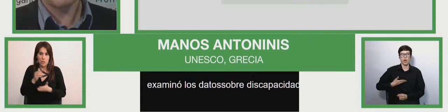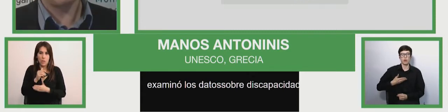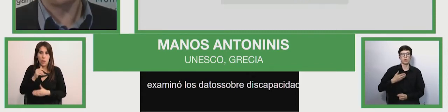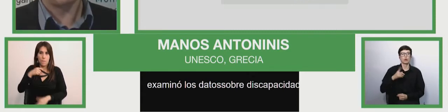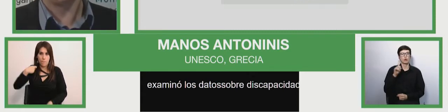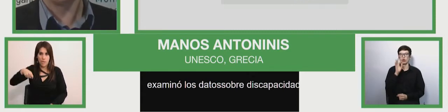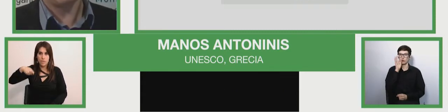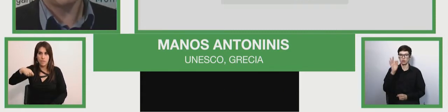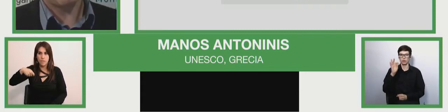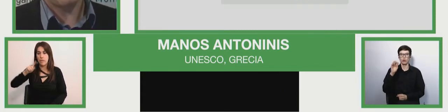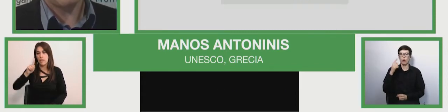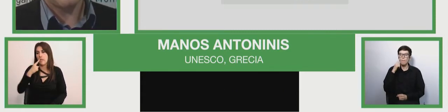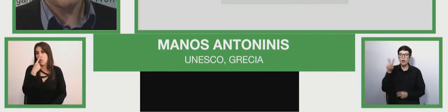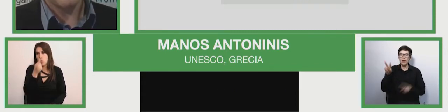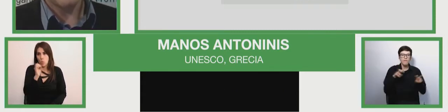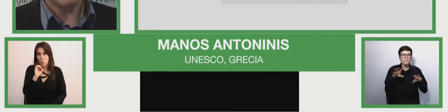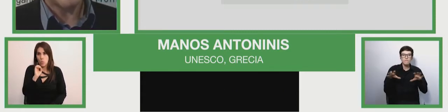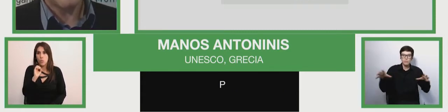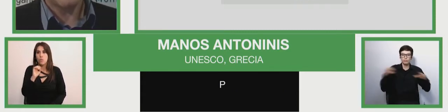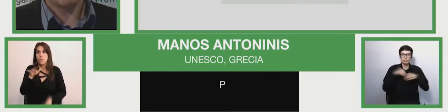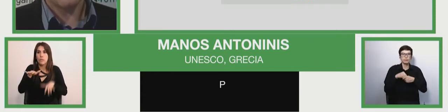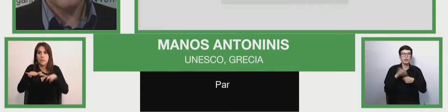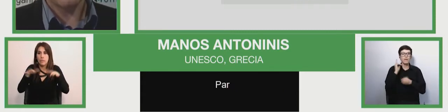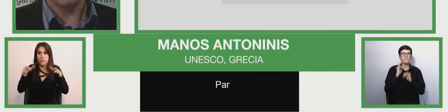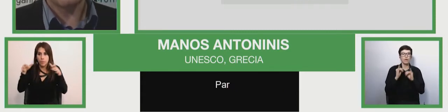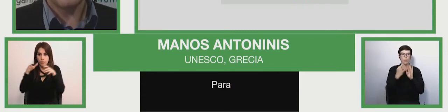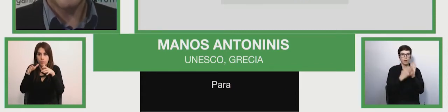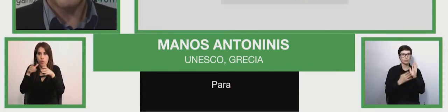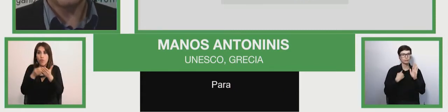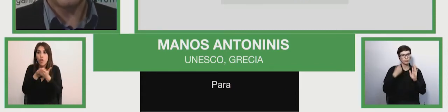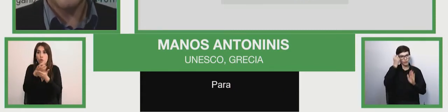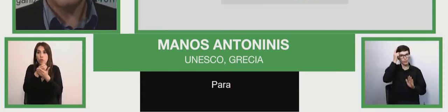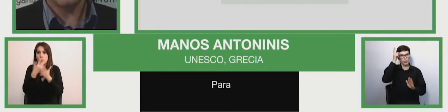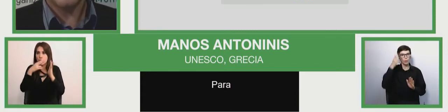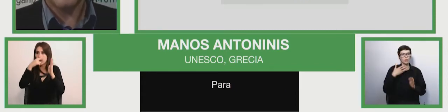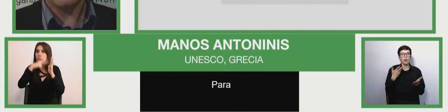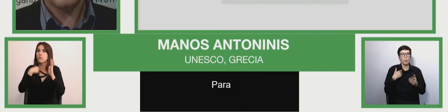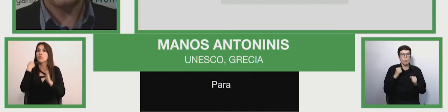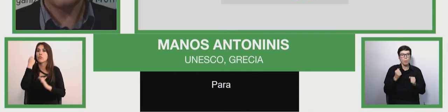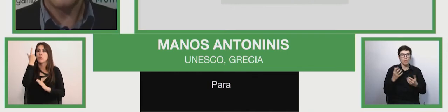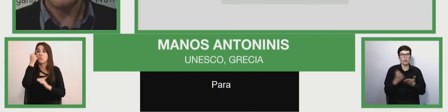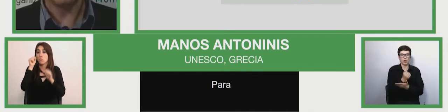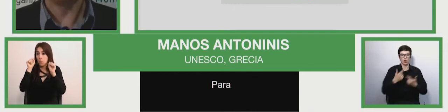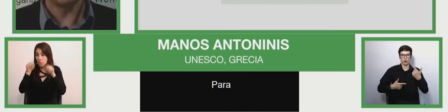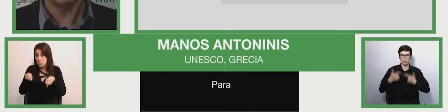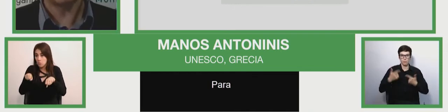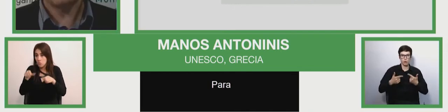or needed, what measure could contribute to follow up on the national policy.